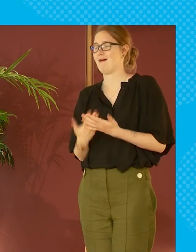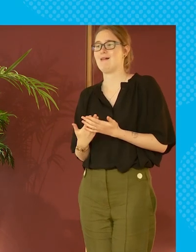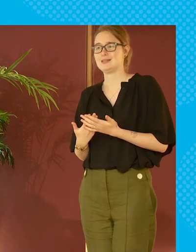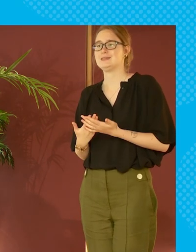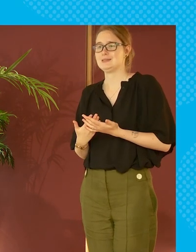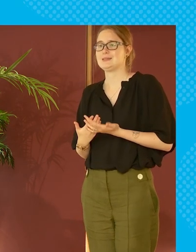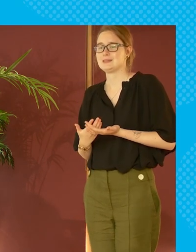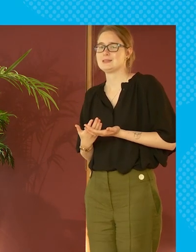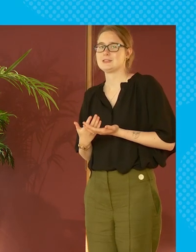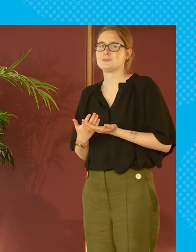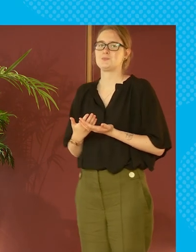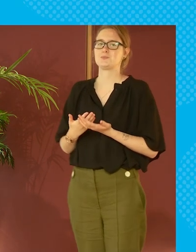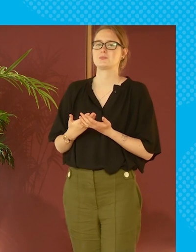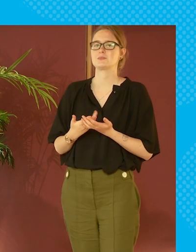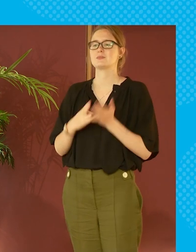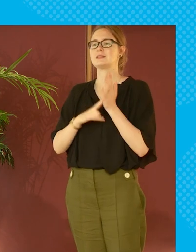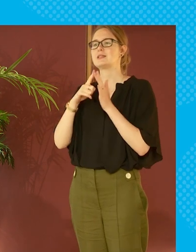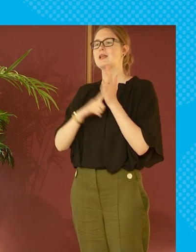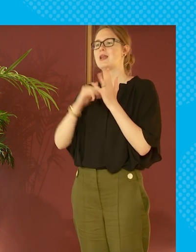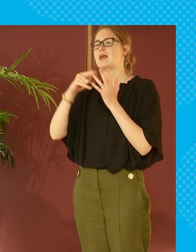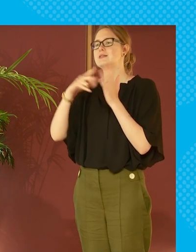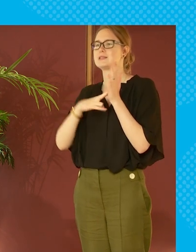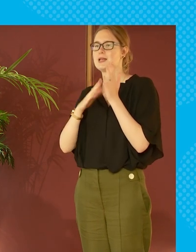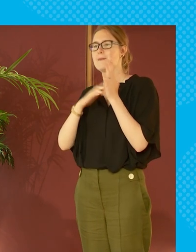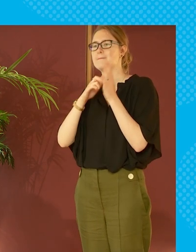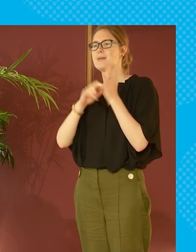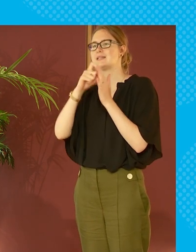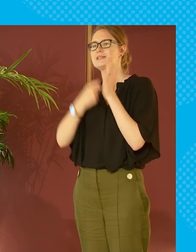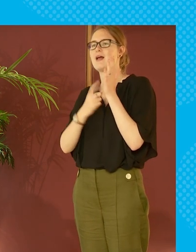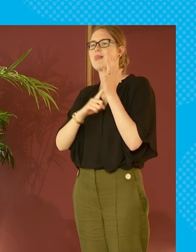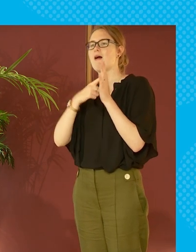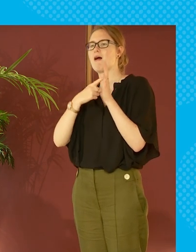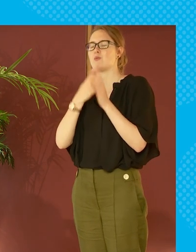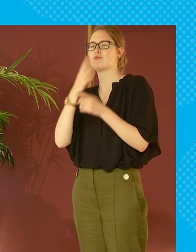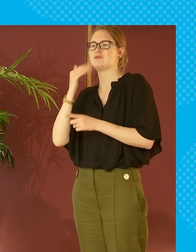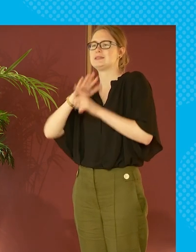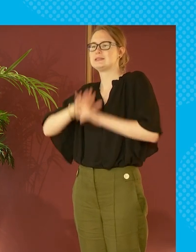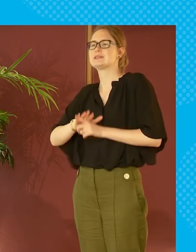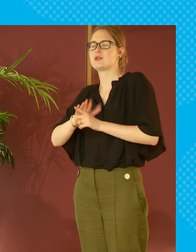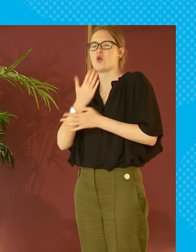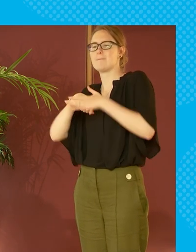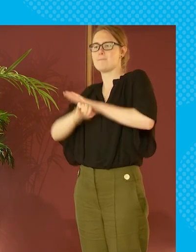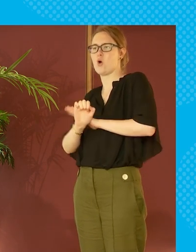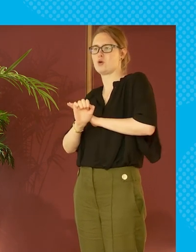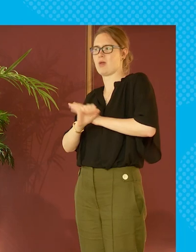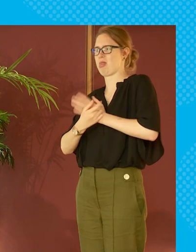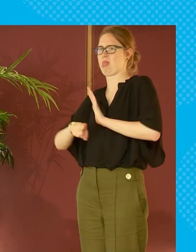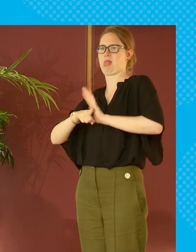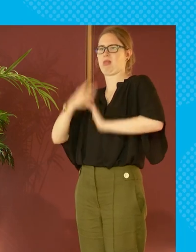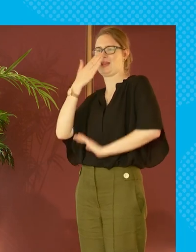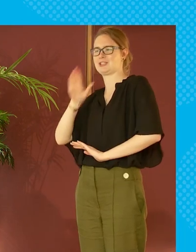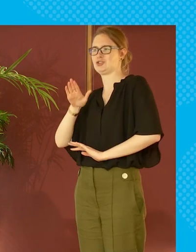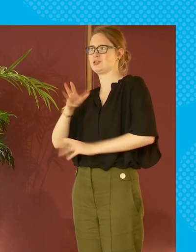just been said there i think you know as as nelson mandela said around racism children are not born with discriminatory